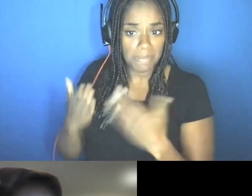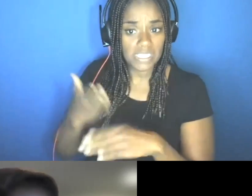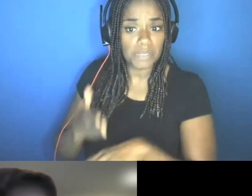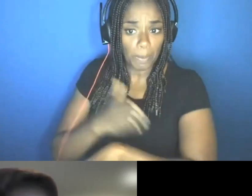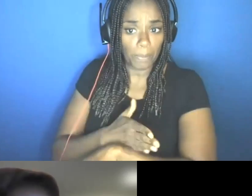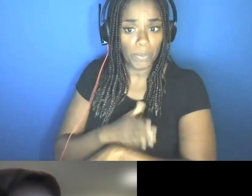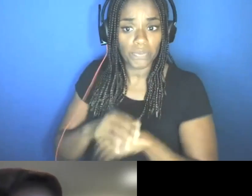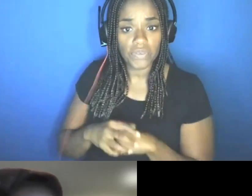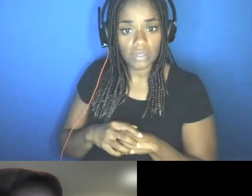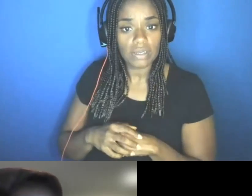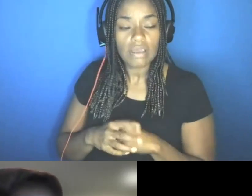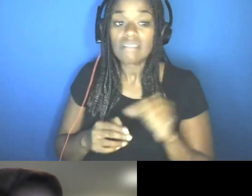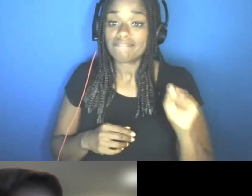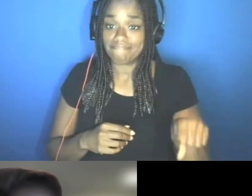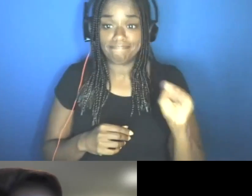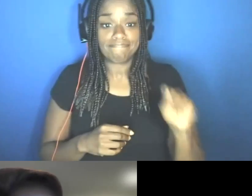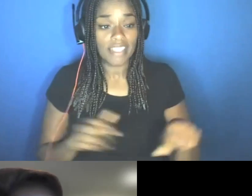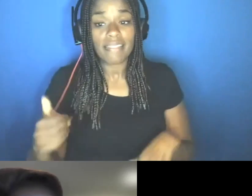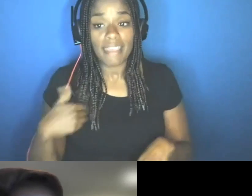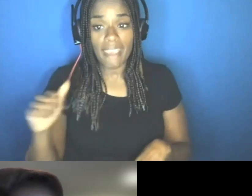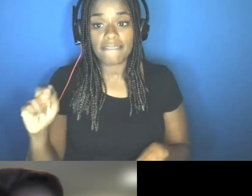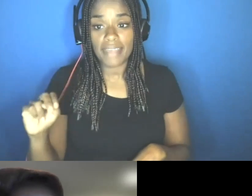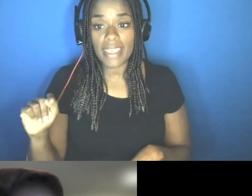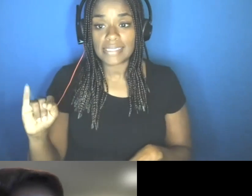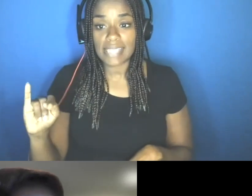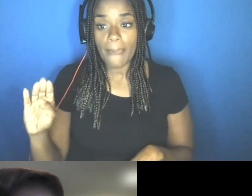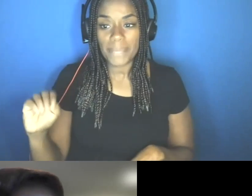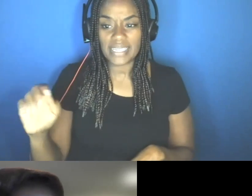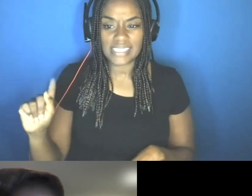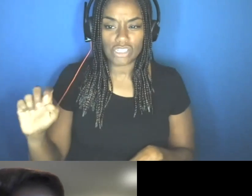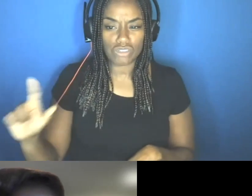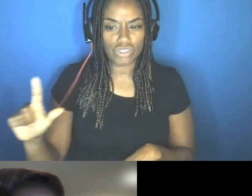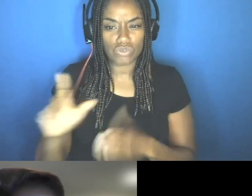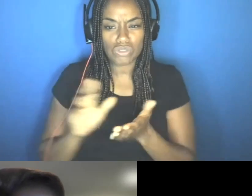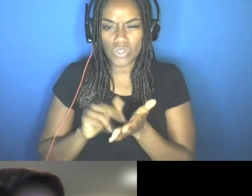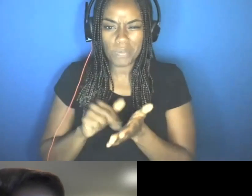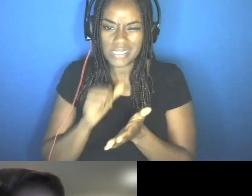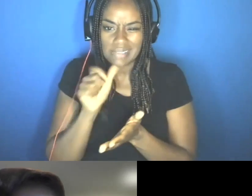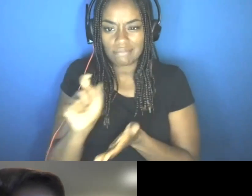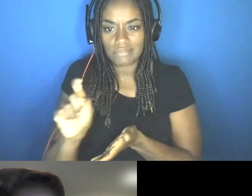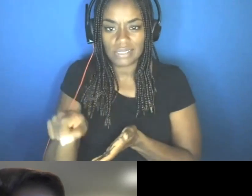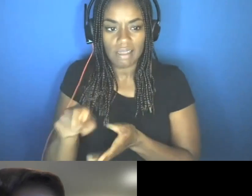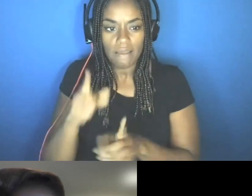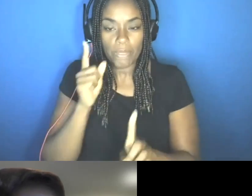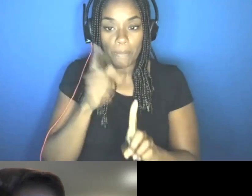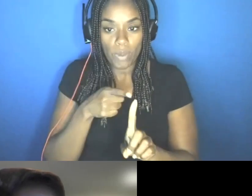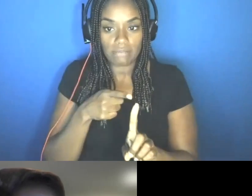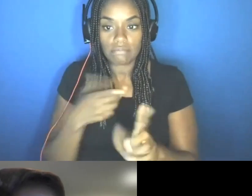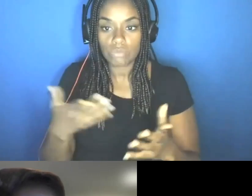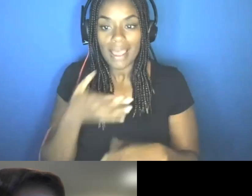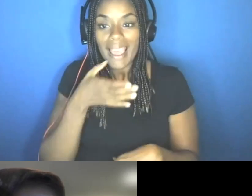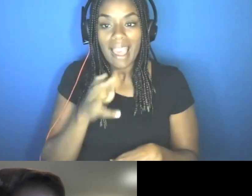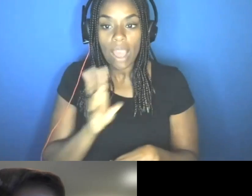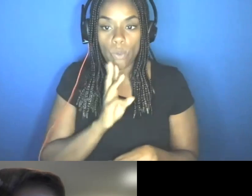no, they have, they have, they have antibacterial, um, soaps, but those aren't necessary. The point is you want hot water, you